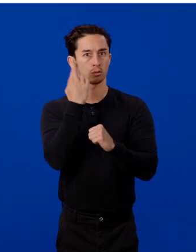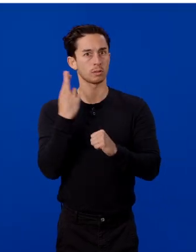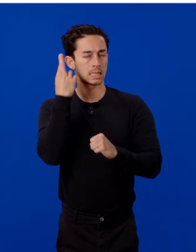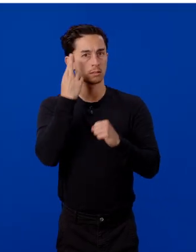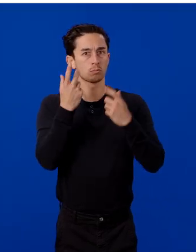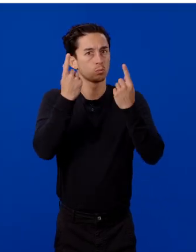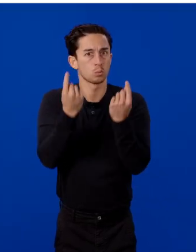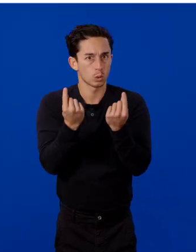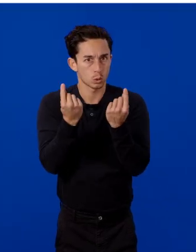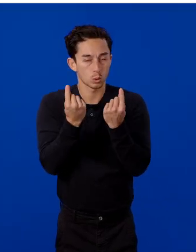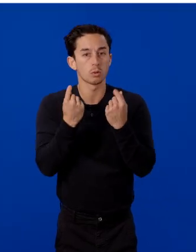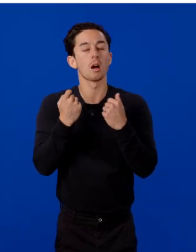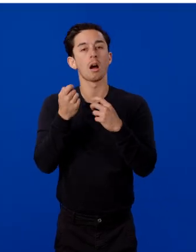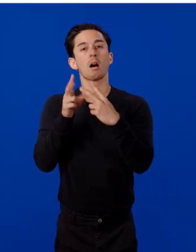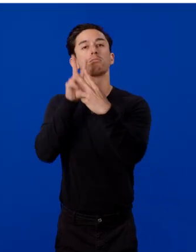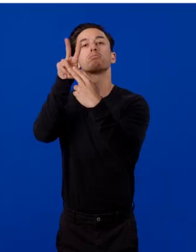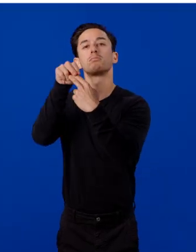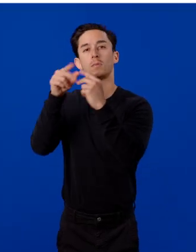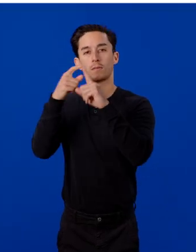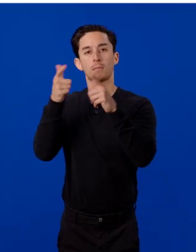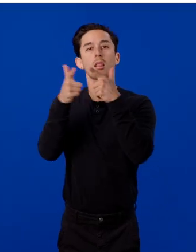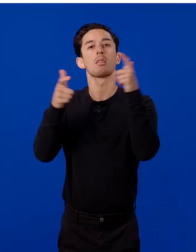Distill reasoning from a larger model.